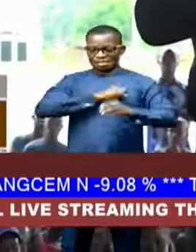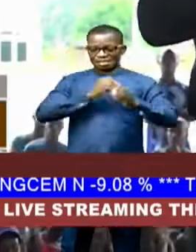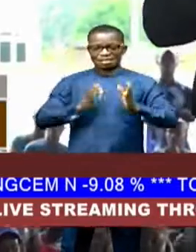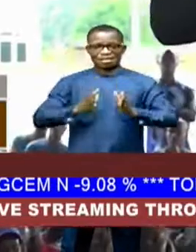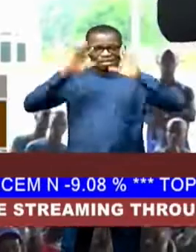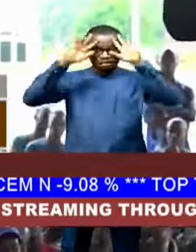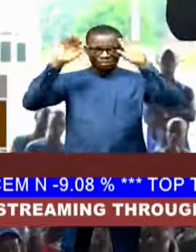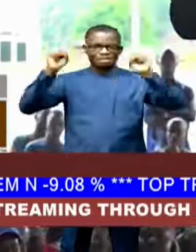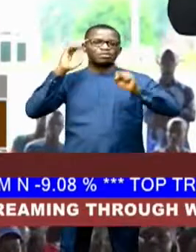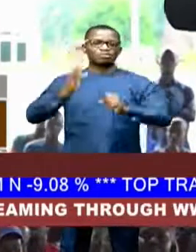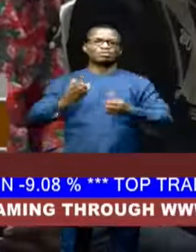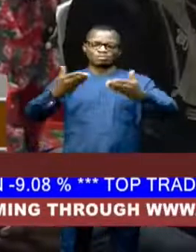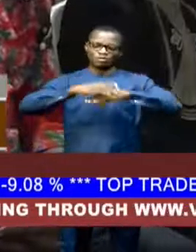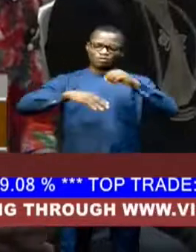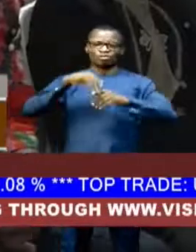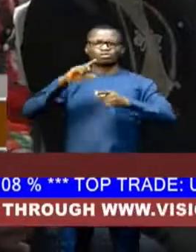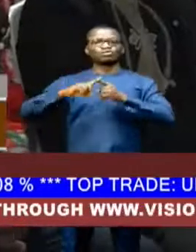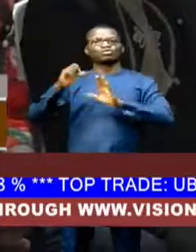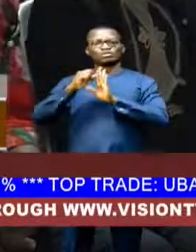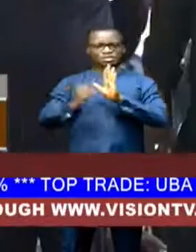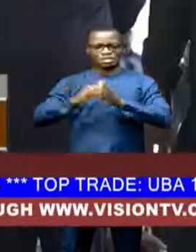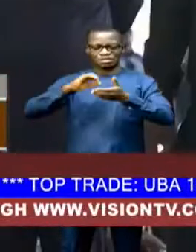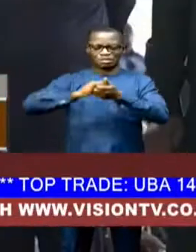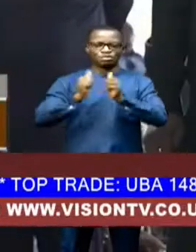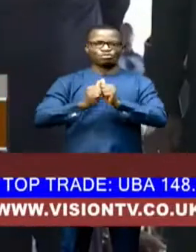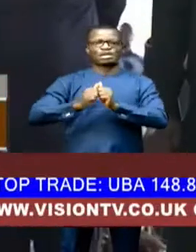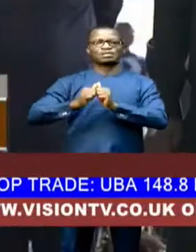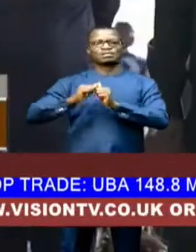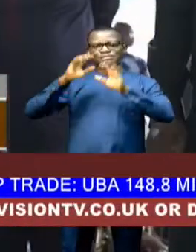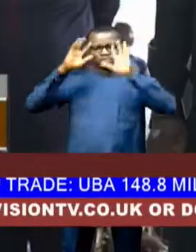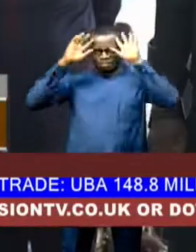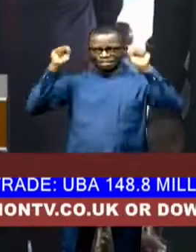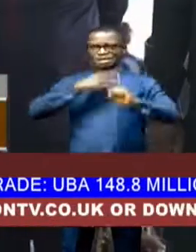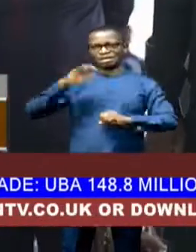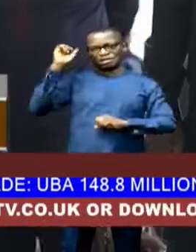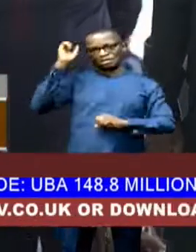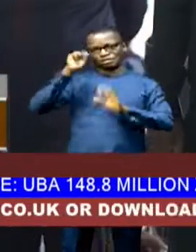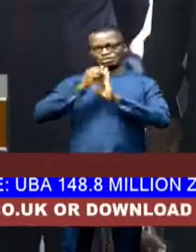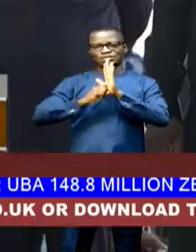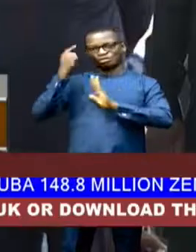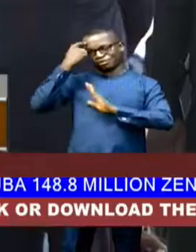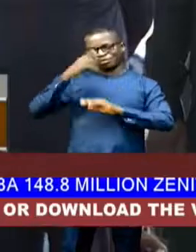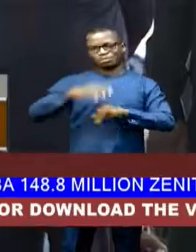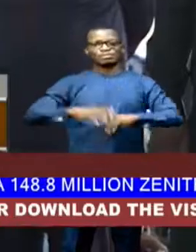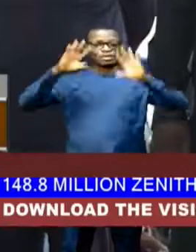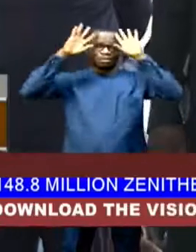in collaboration with the president and the state governor. President Bola Ahmed Tinobu